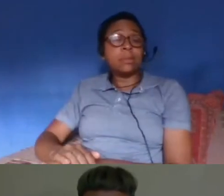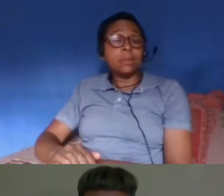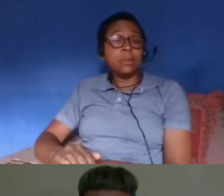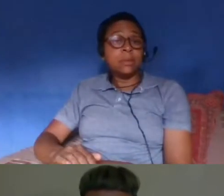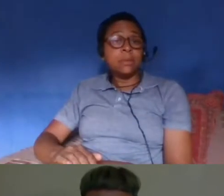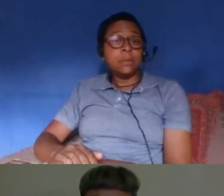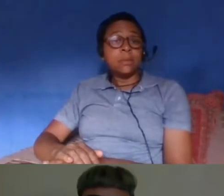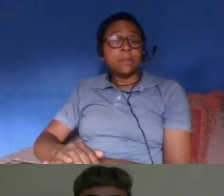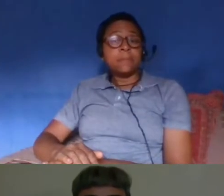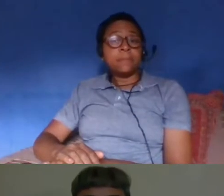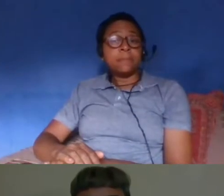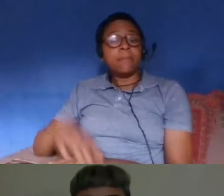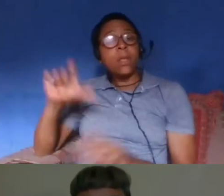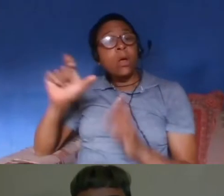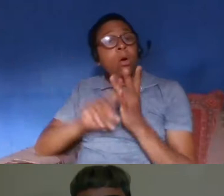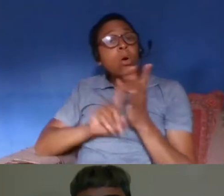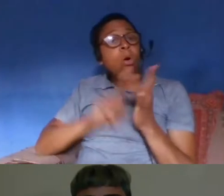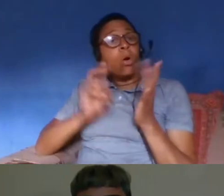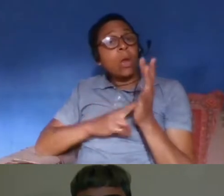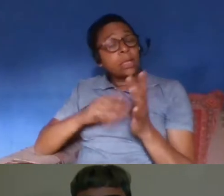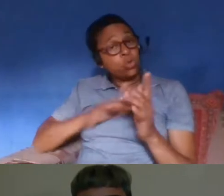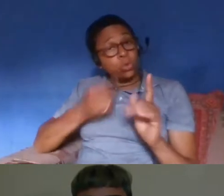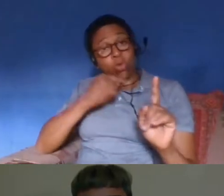thank you colin would you like to talk on that